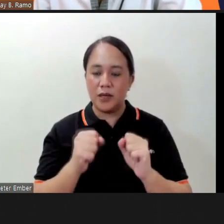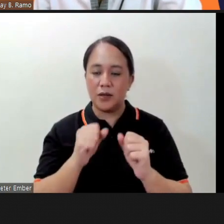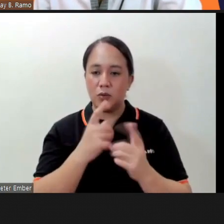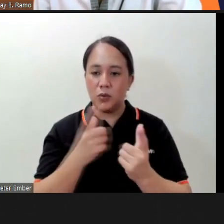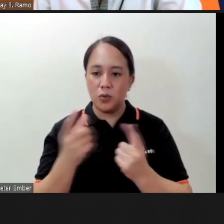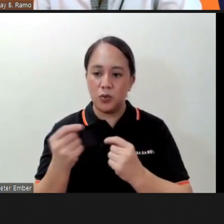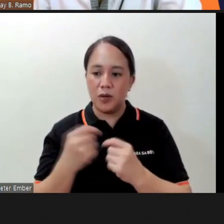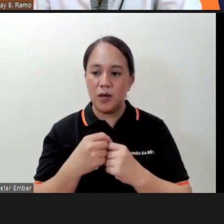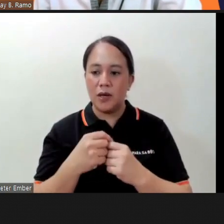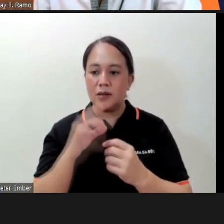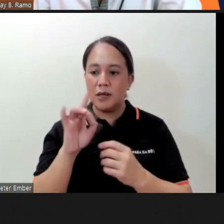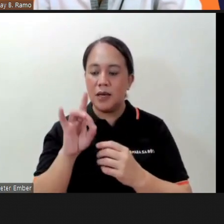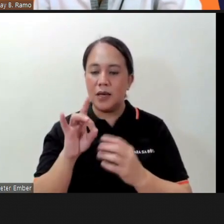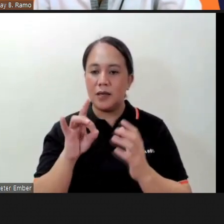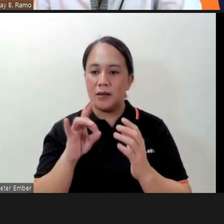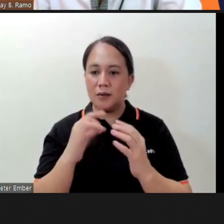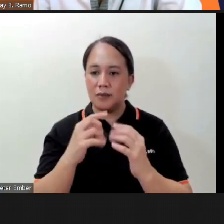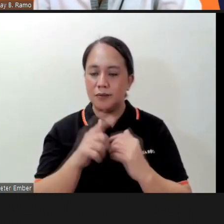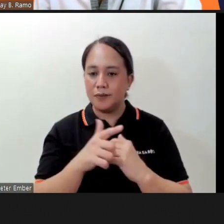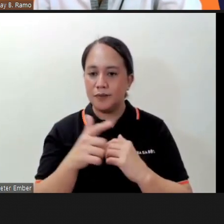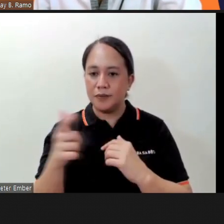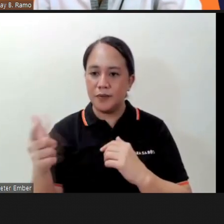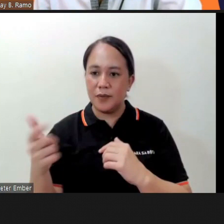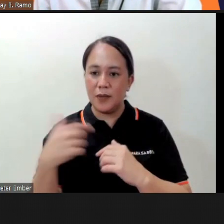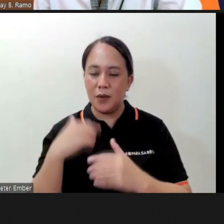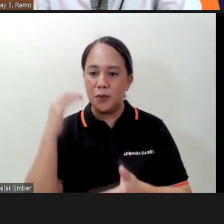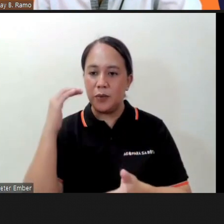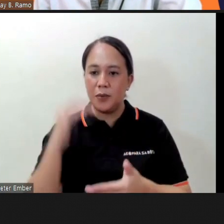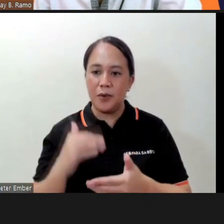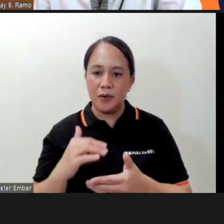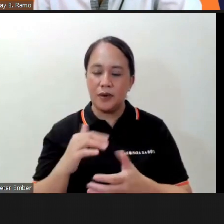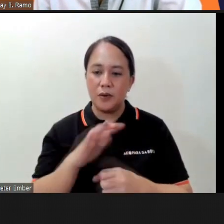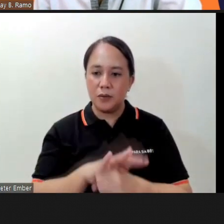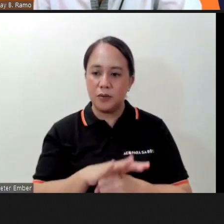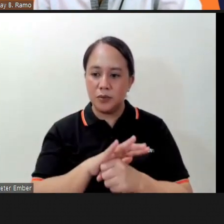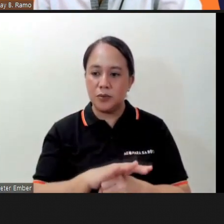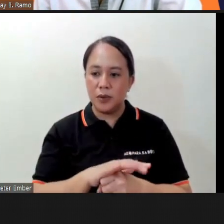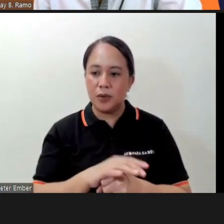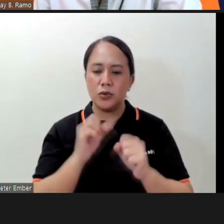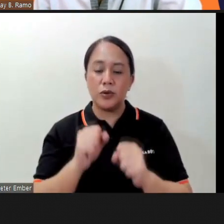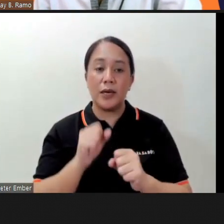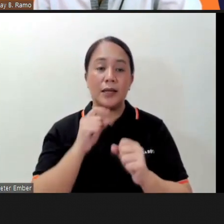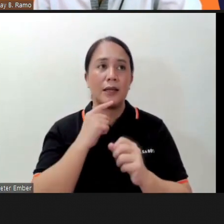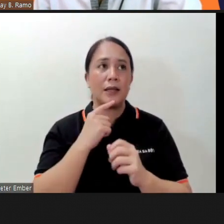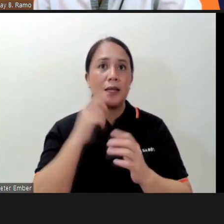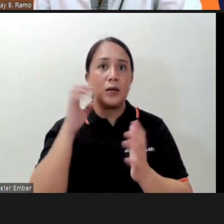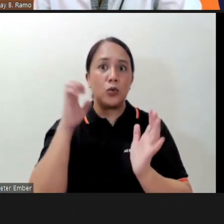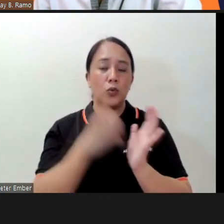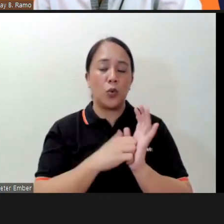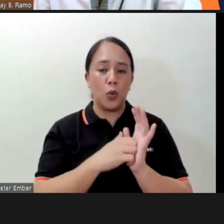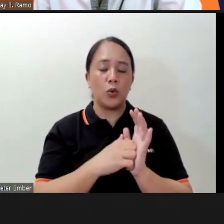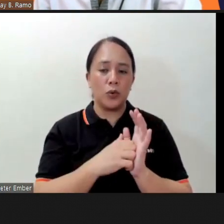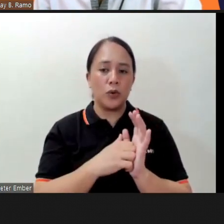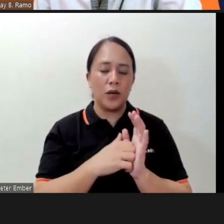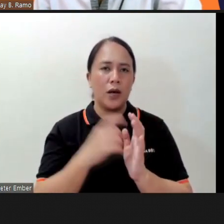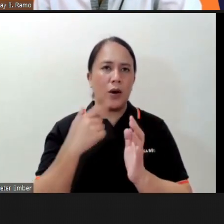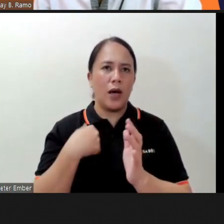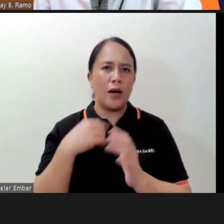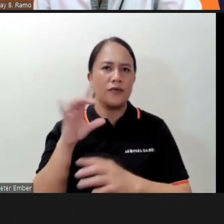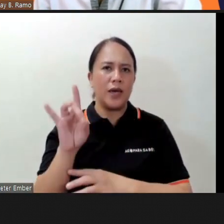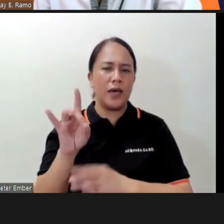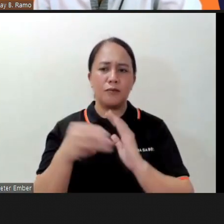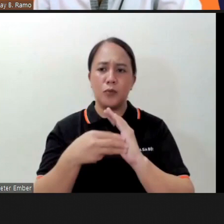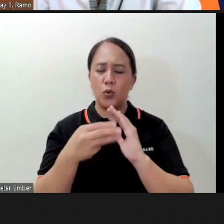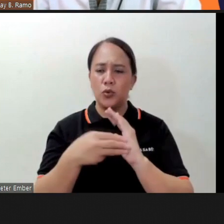there are eight sessions not in terms of reduction of stress so you can actually enroll they have eight modules